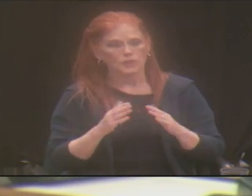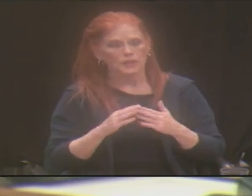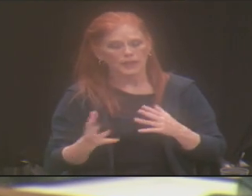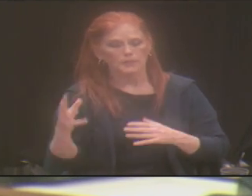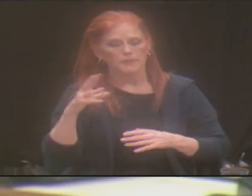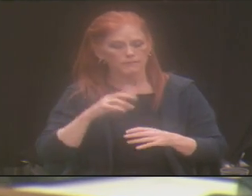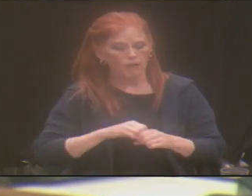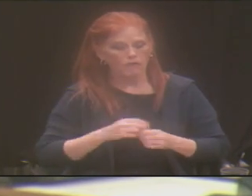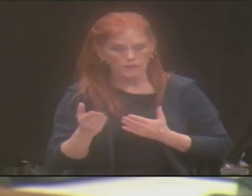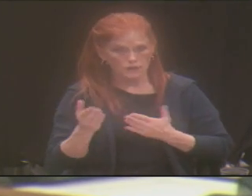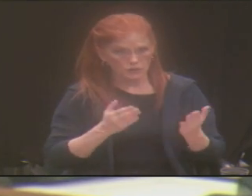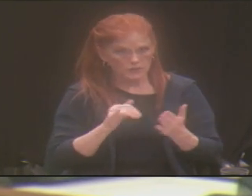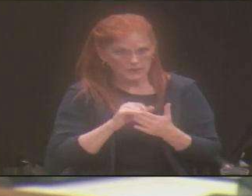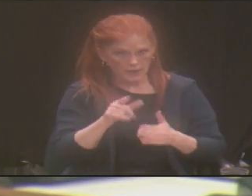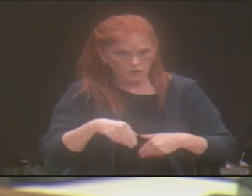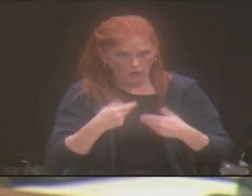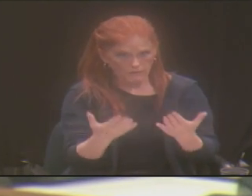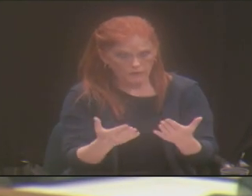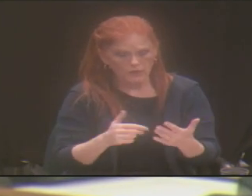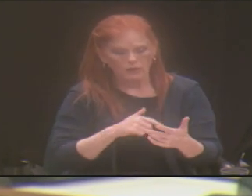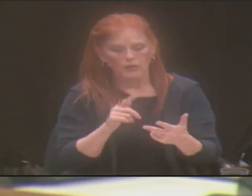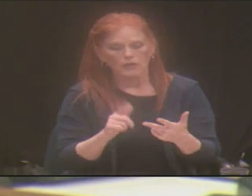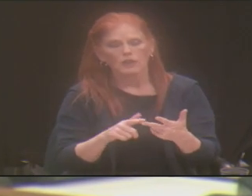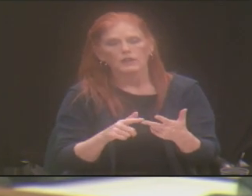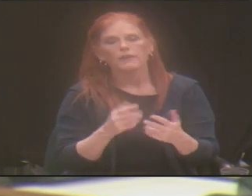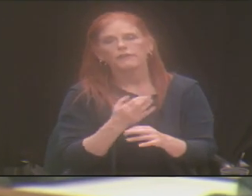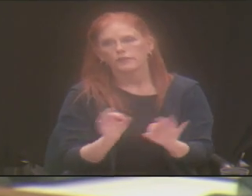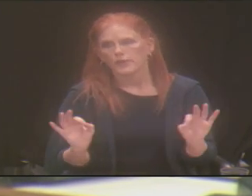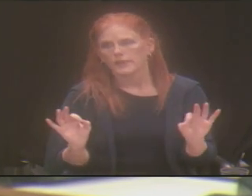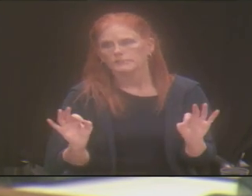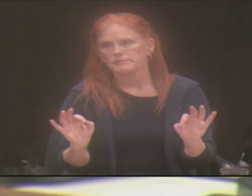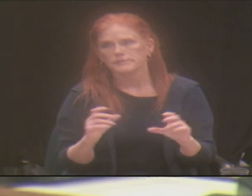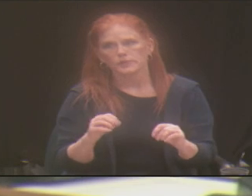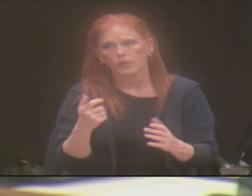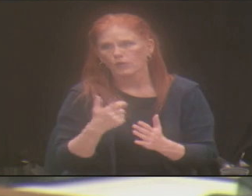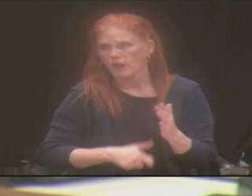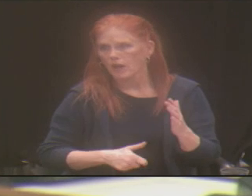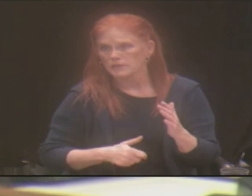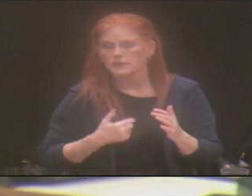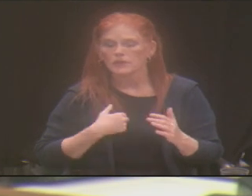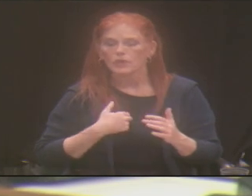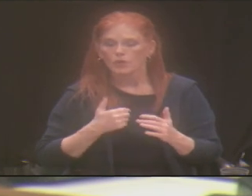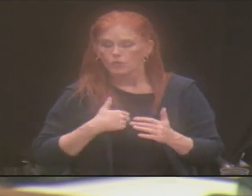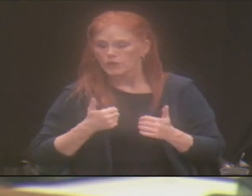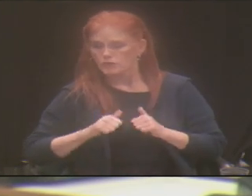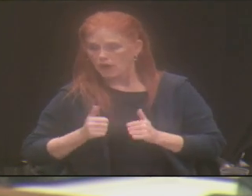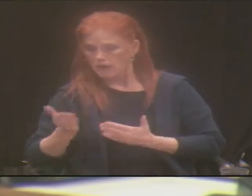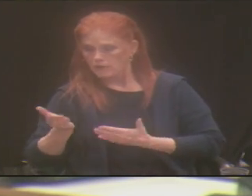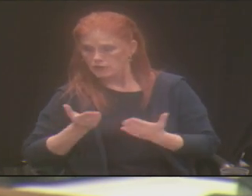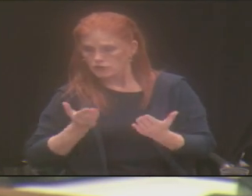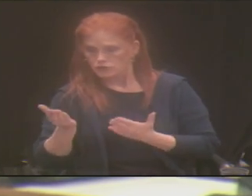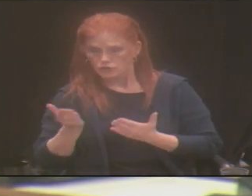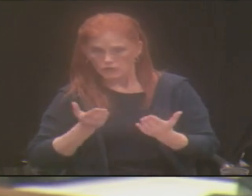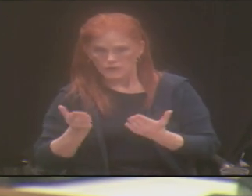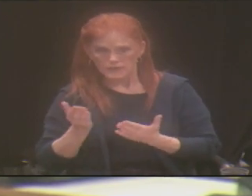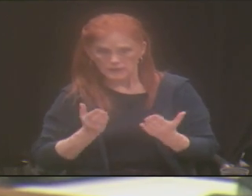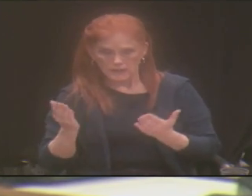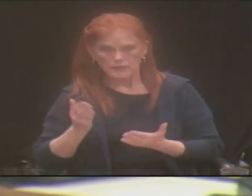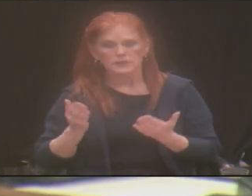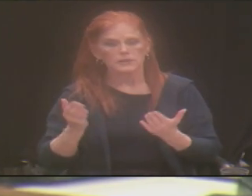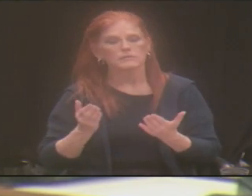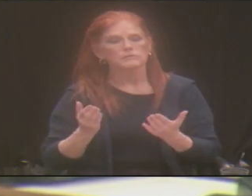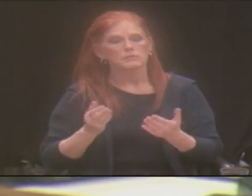And then lastly, it must be free. This is where we try to aim to bring these services into affordability.